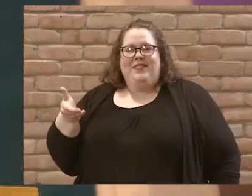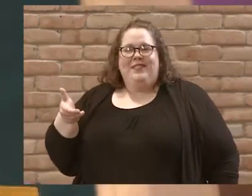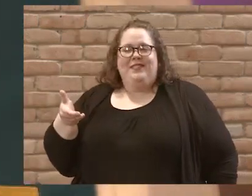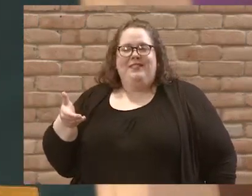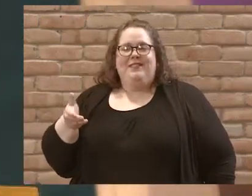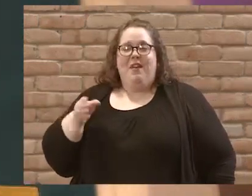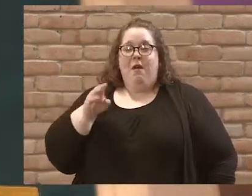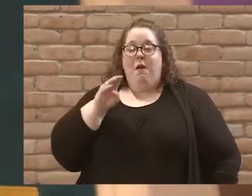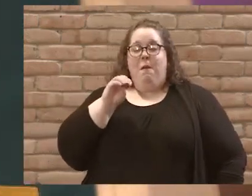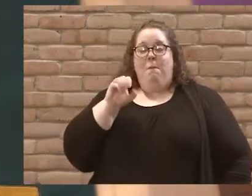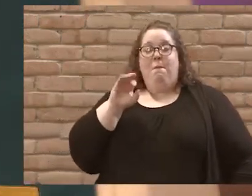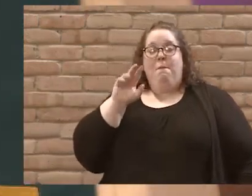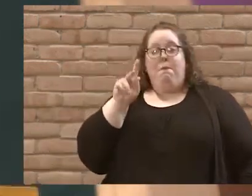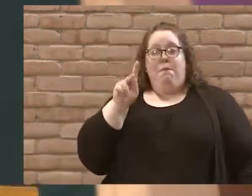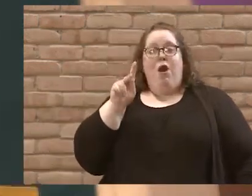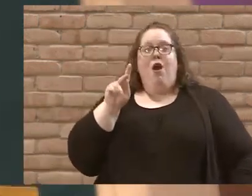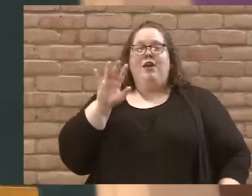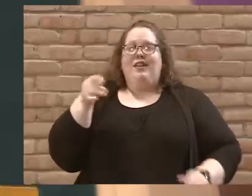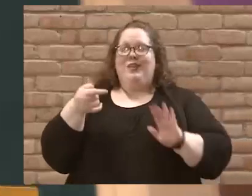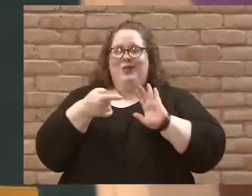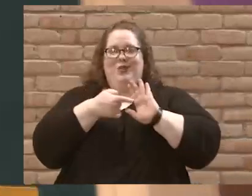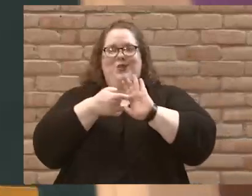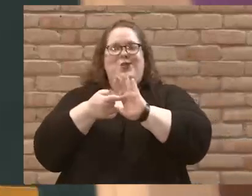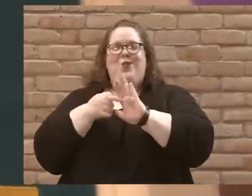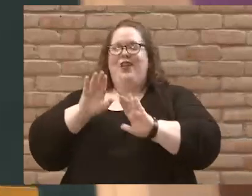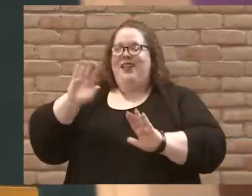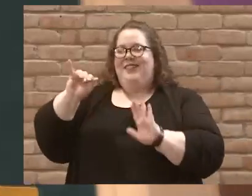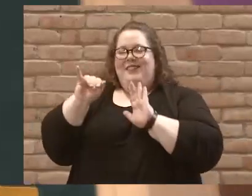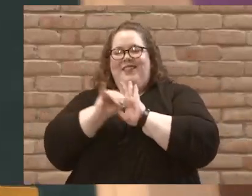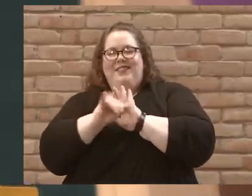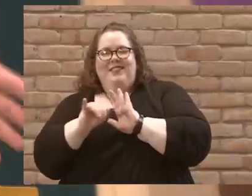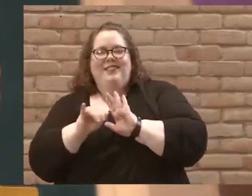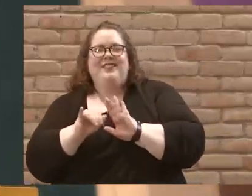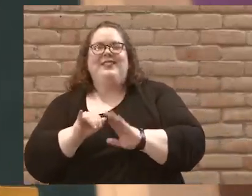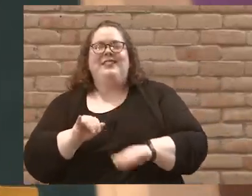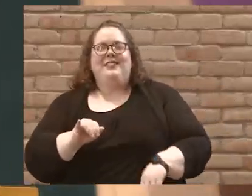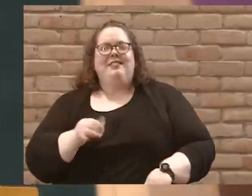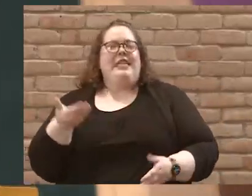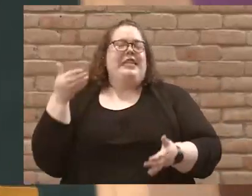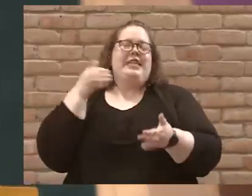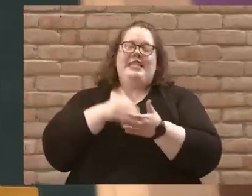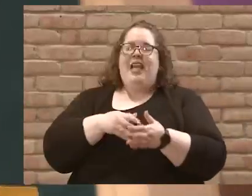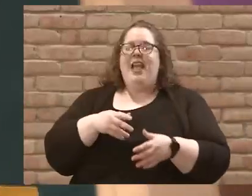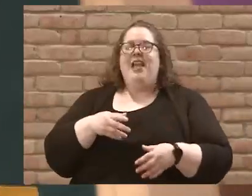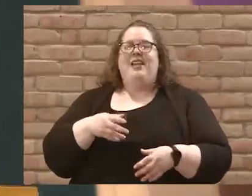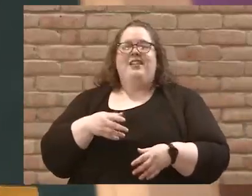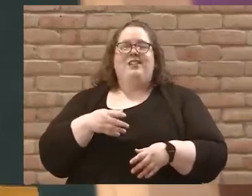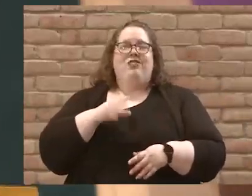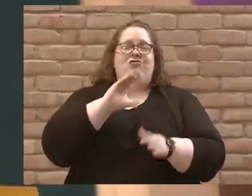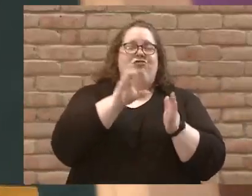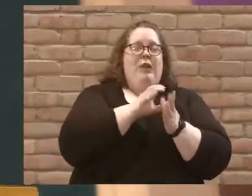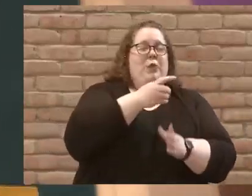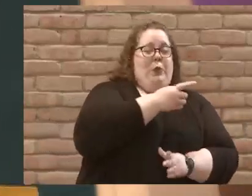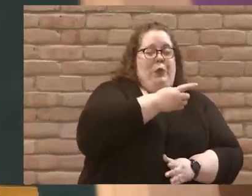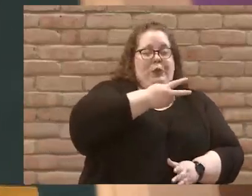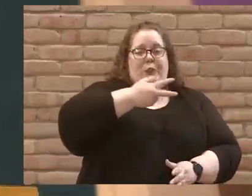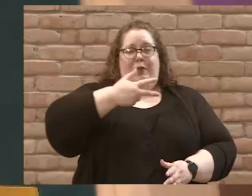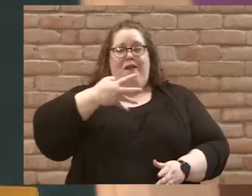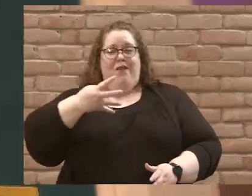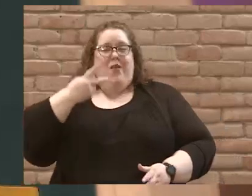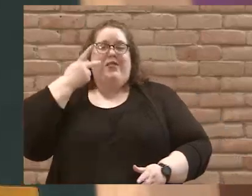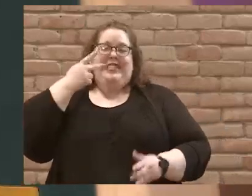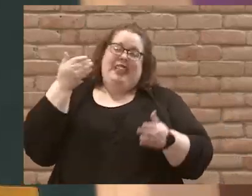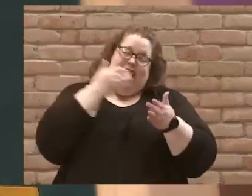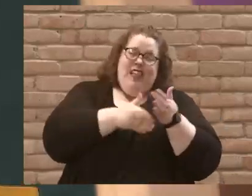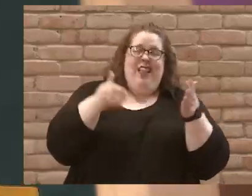Mark is revealing the identity of this man. And again, and we've seen it through the first four chapters of Mark over and over